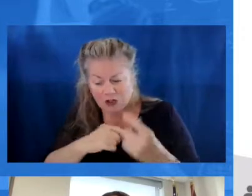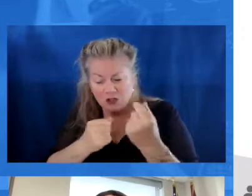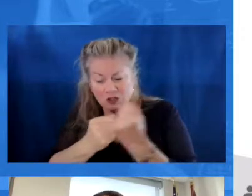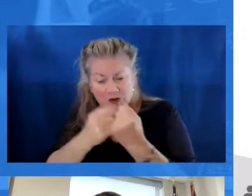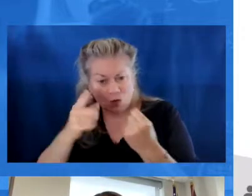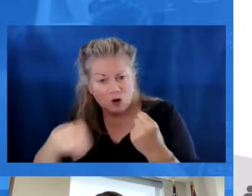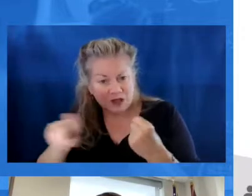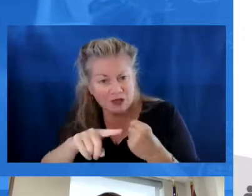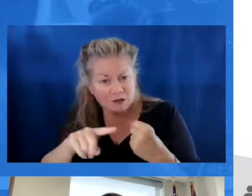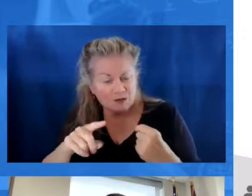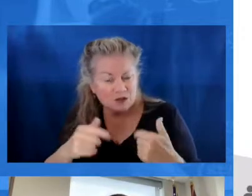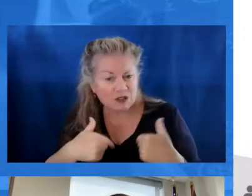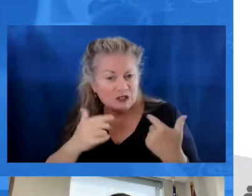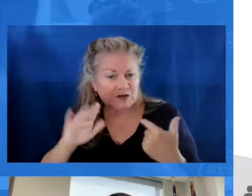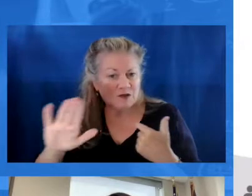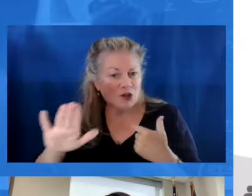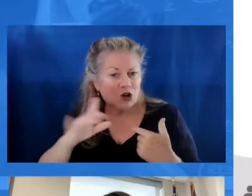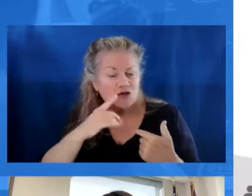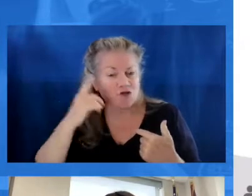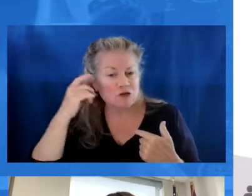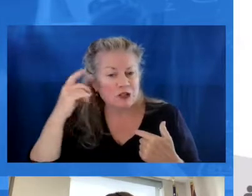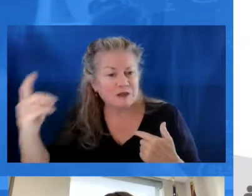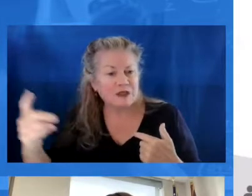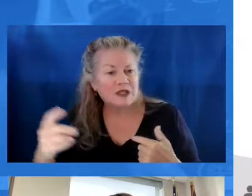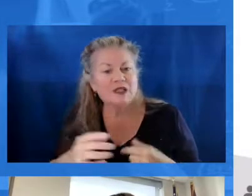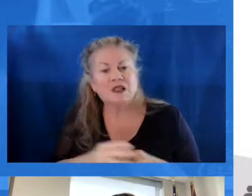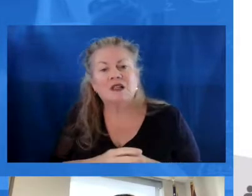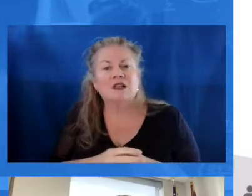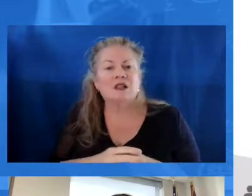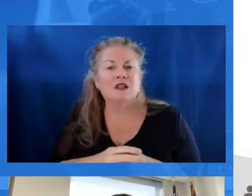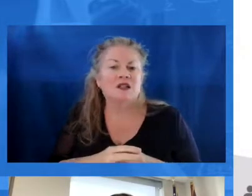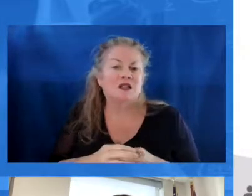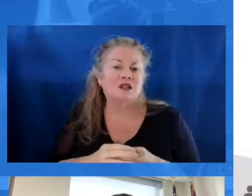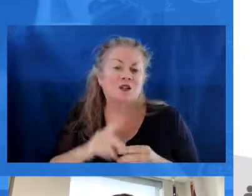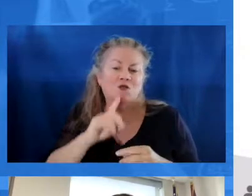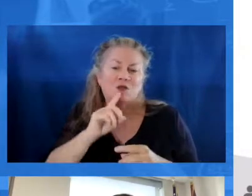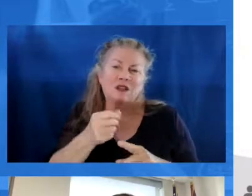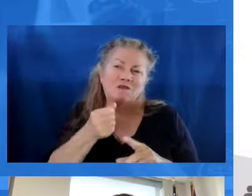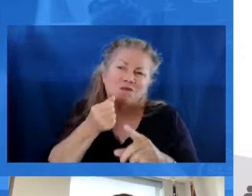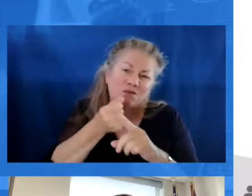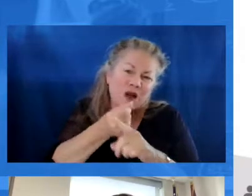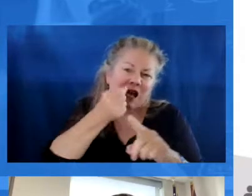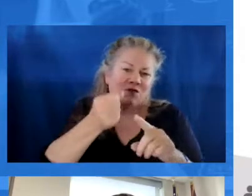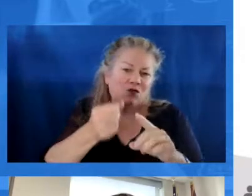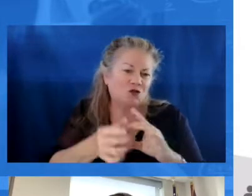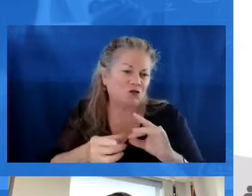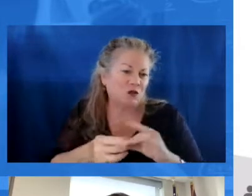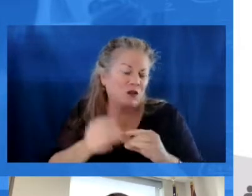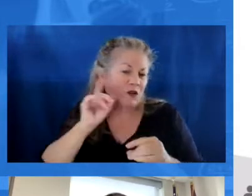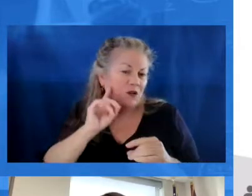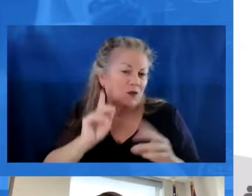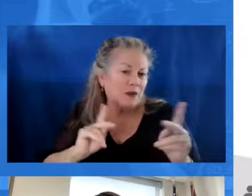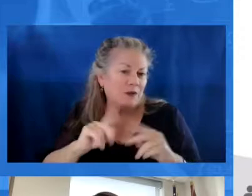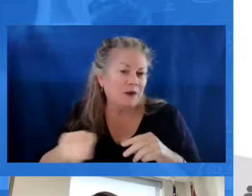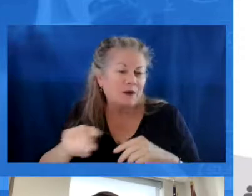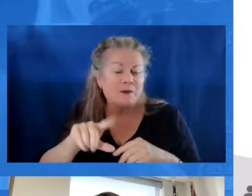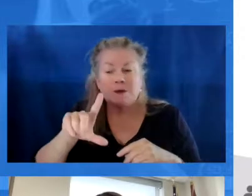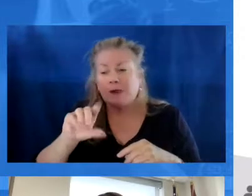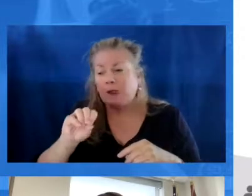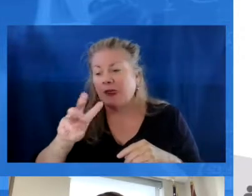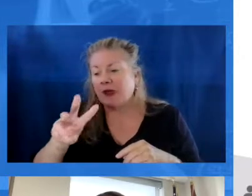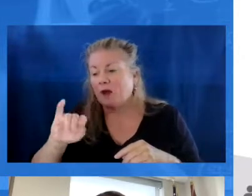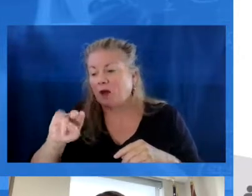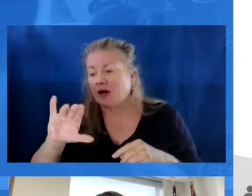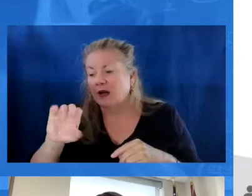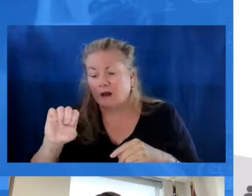teacher and we should support them to be able to live out those dreams they have. And there are a number of really impactful stories that I've heard about folks who, you know, maybe